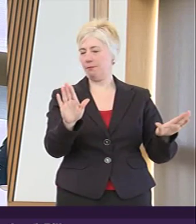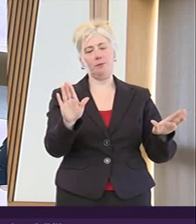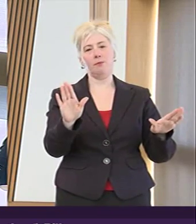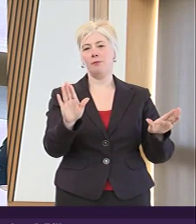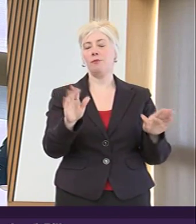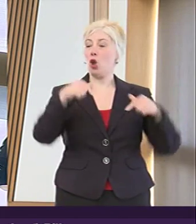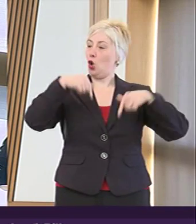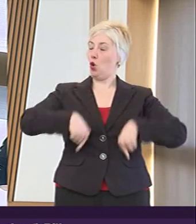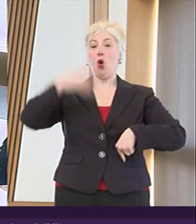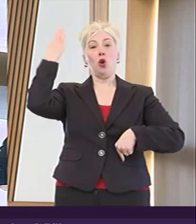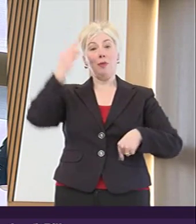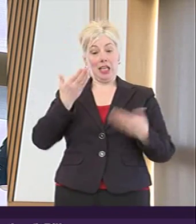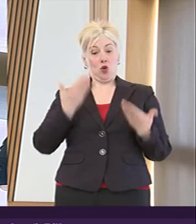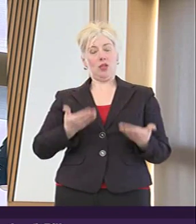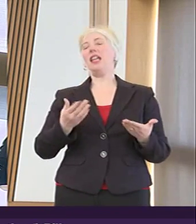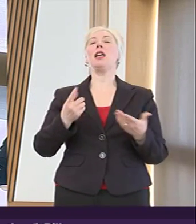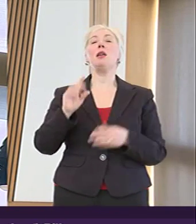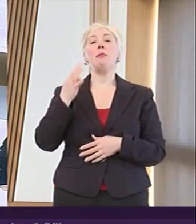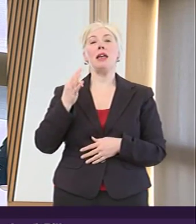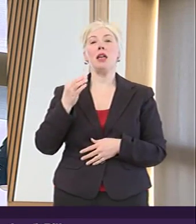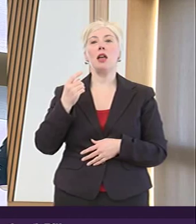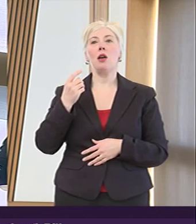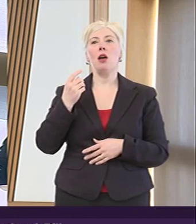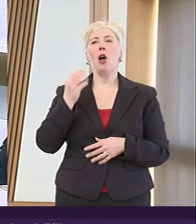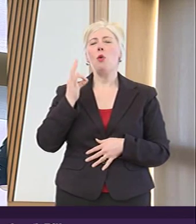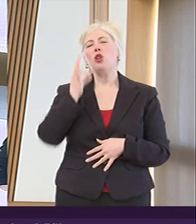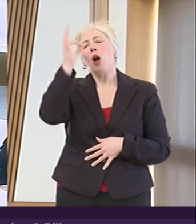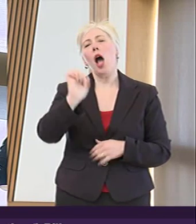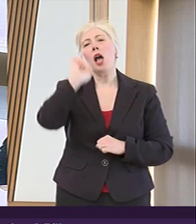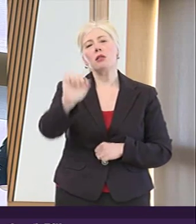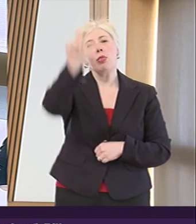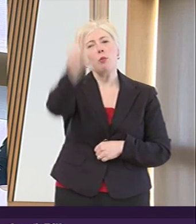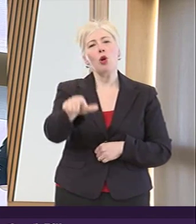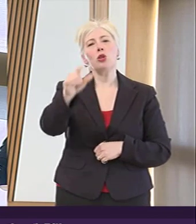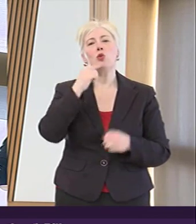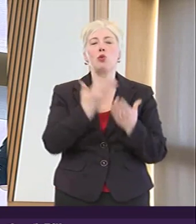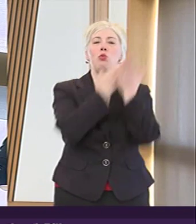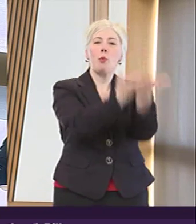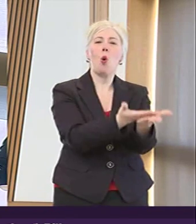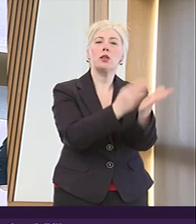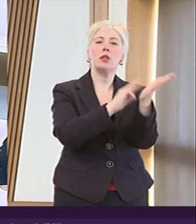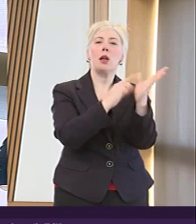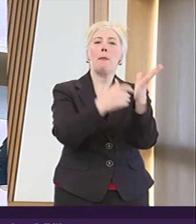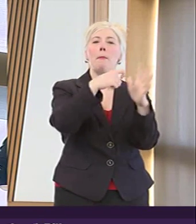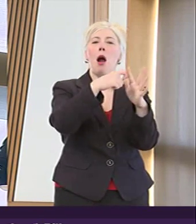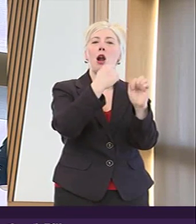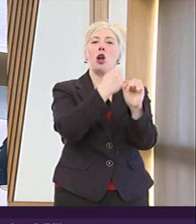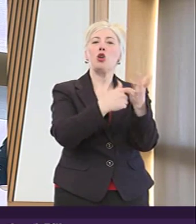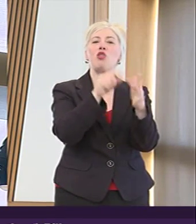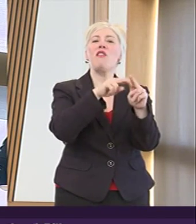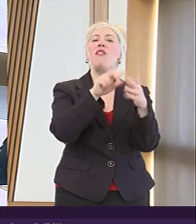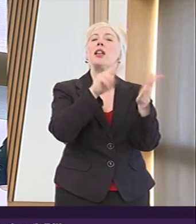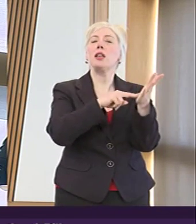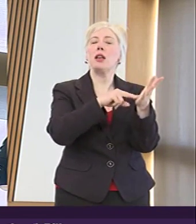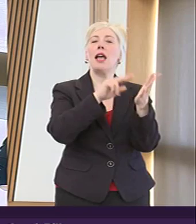to agree today questions which it may wish to ask the member in charge of the bill Mark Griffin MSP on the